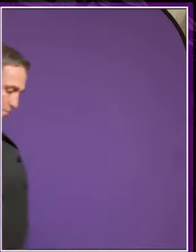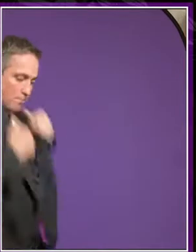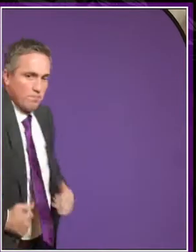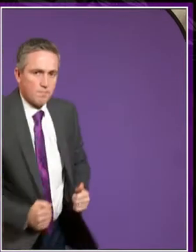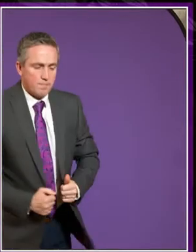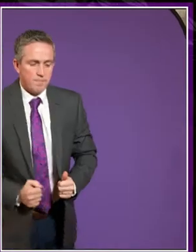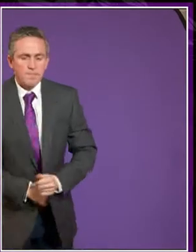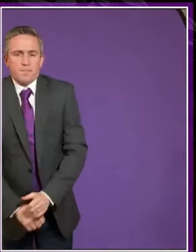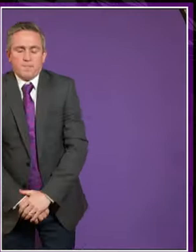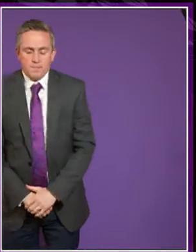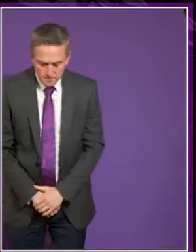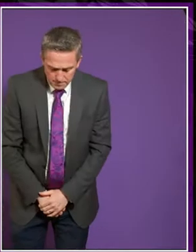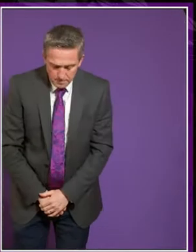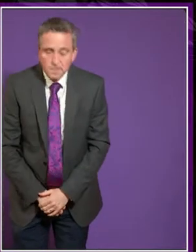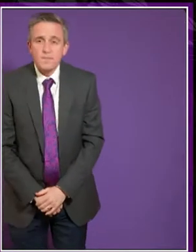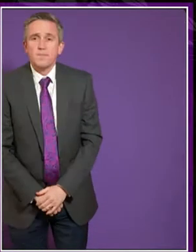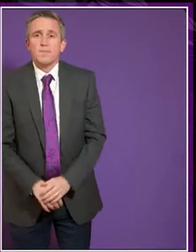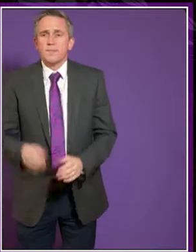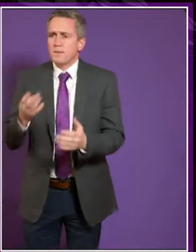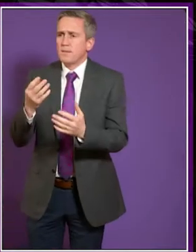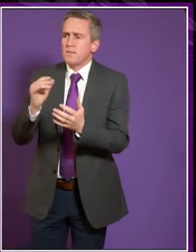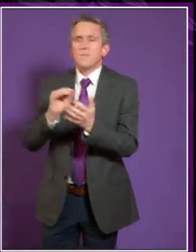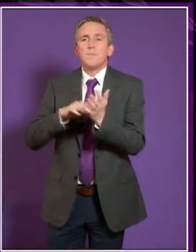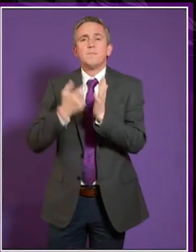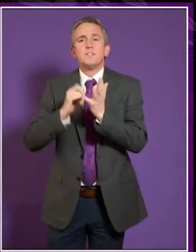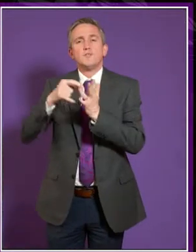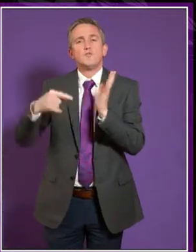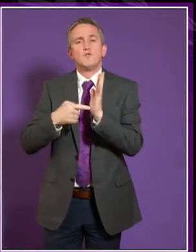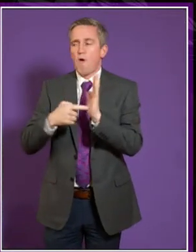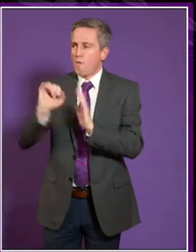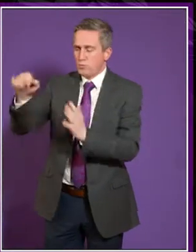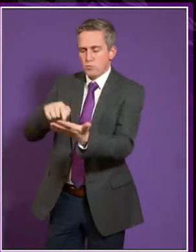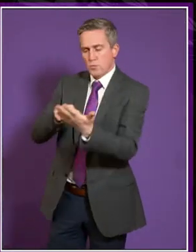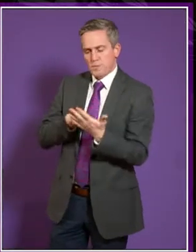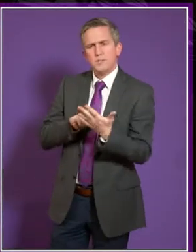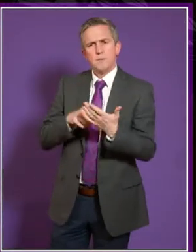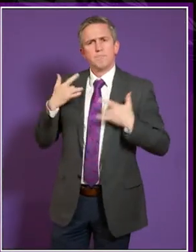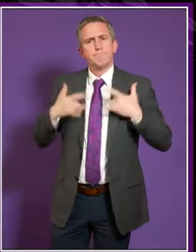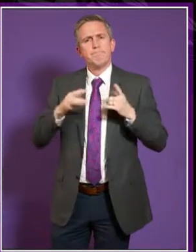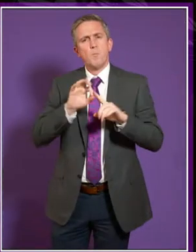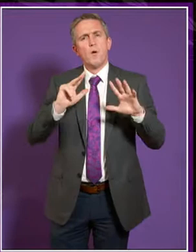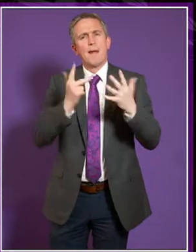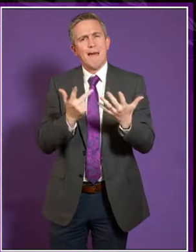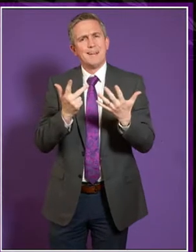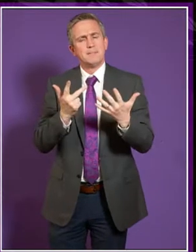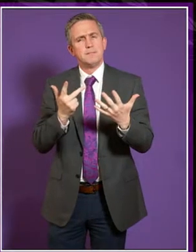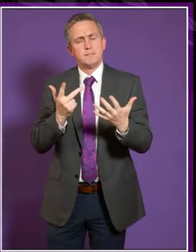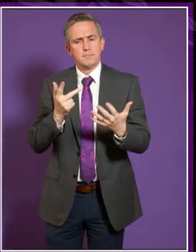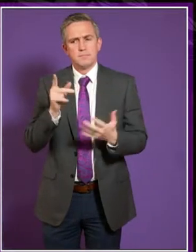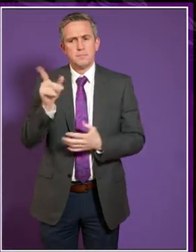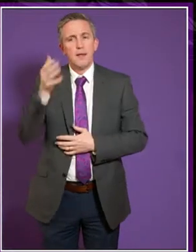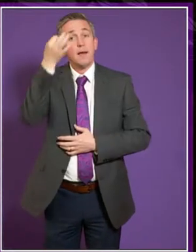Mr Scott, in your submission that jumped out at me when I read it, which was point eight about the committee recommendation